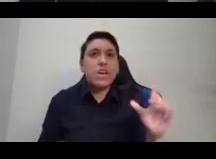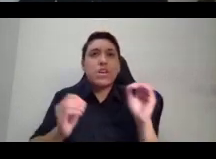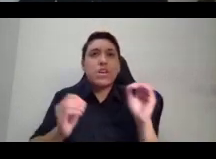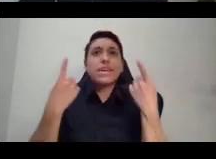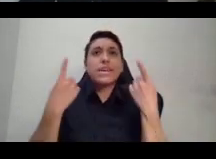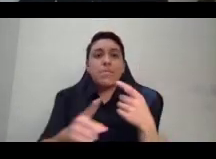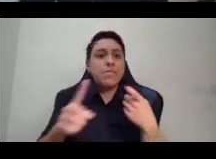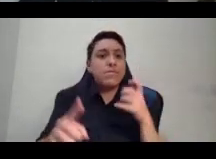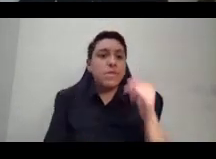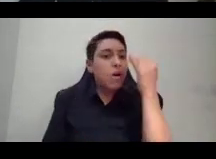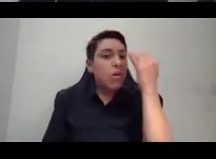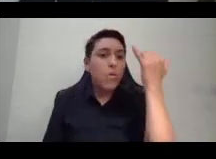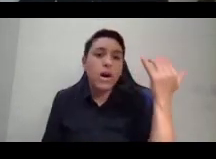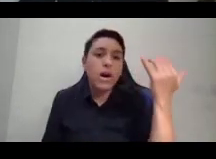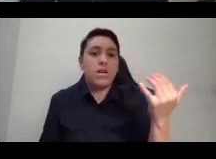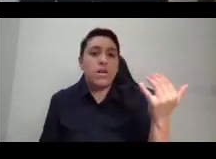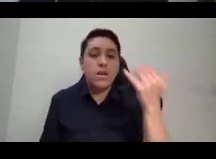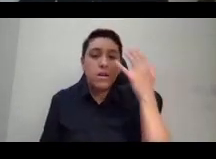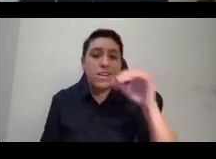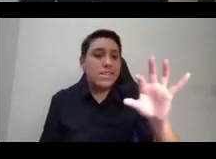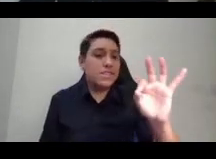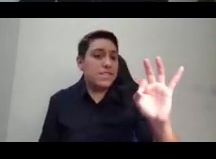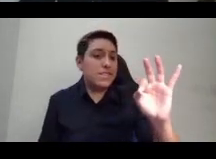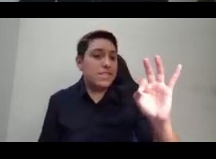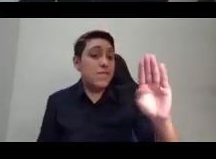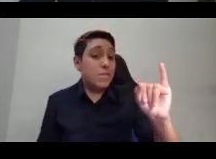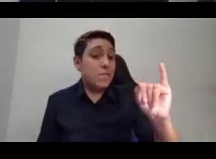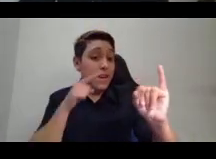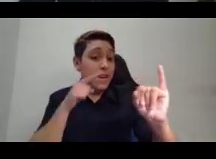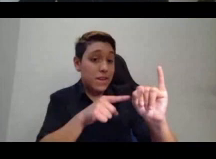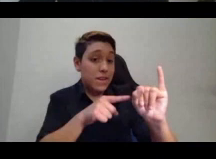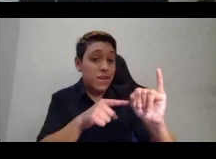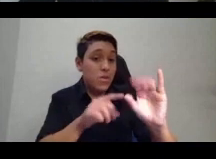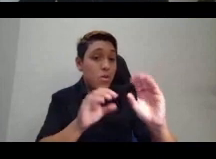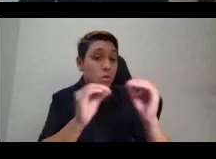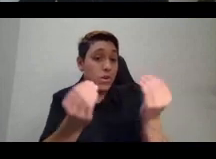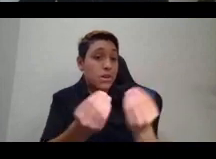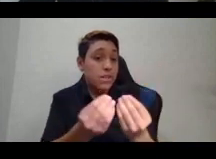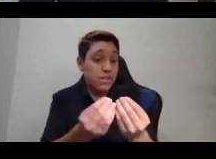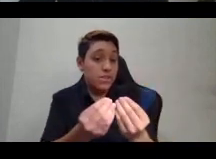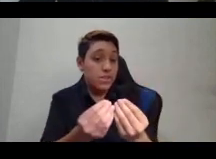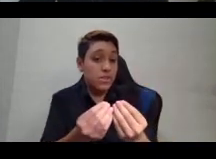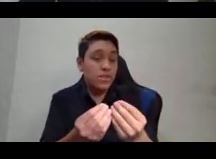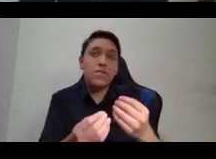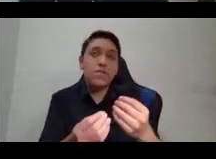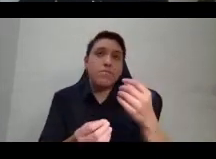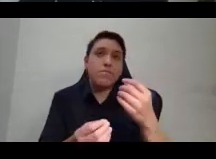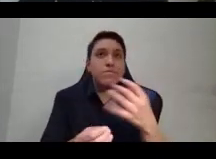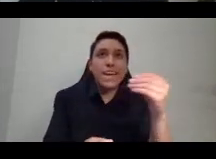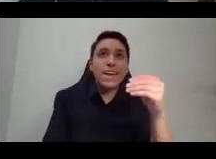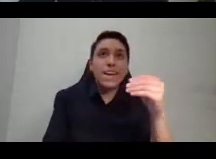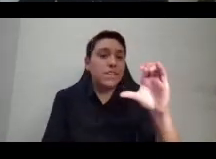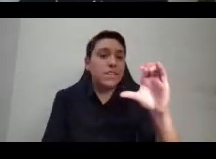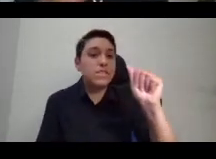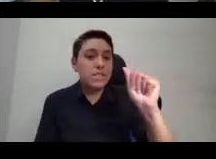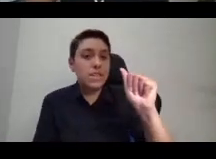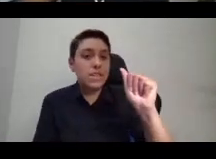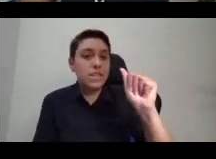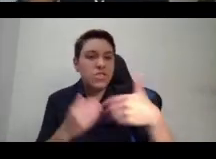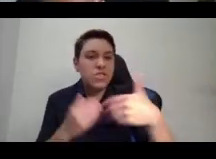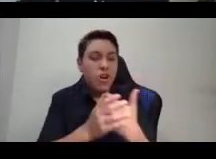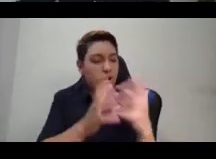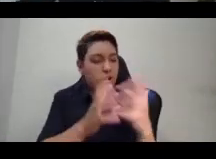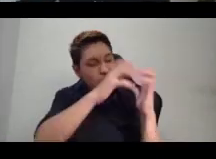because of the FBI, because of the CIA, because of the counterintelligence program, breaking apart those